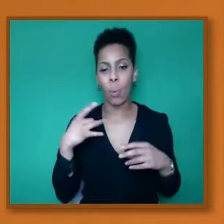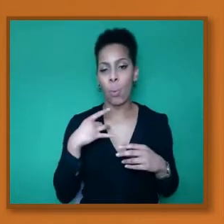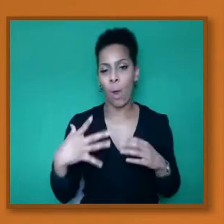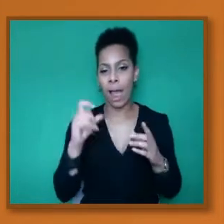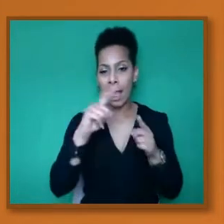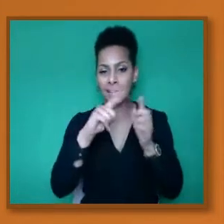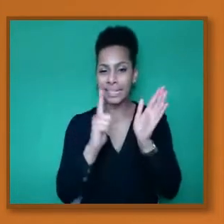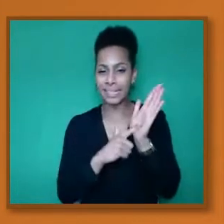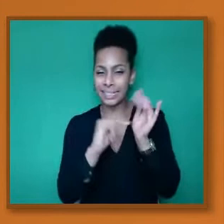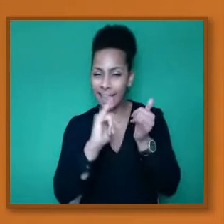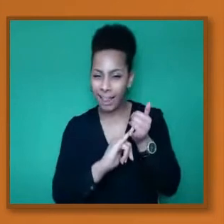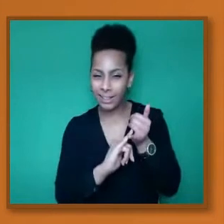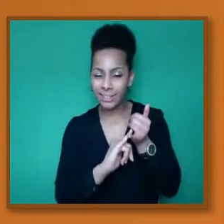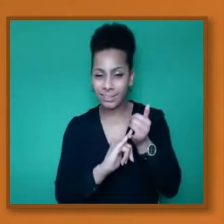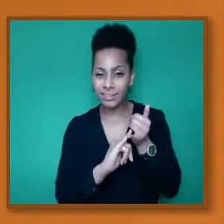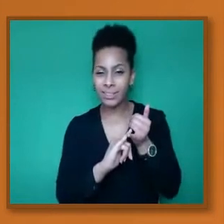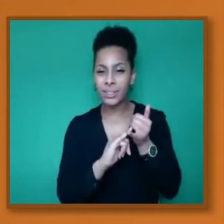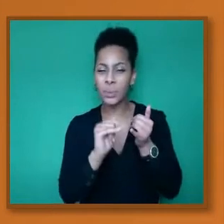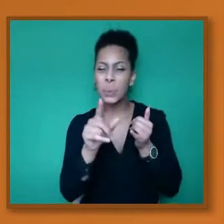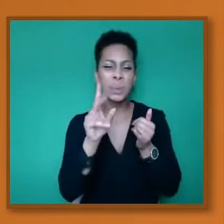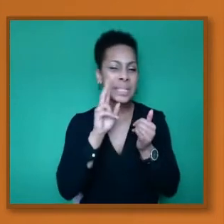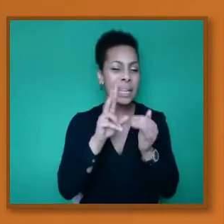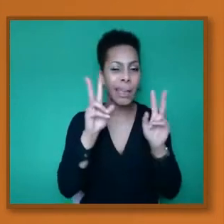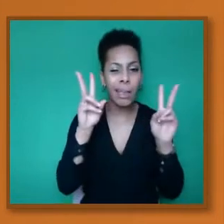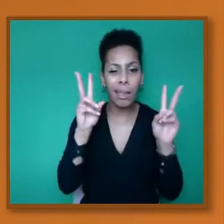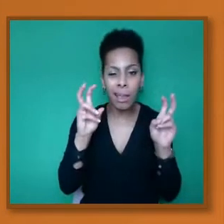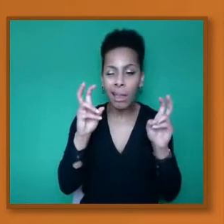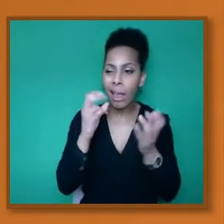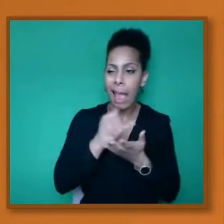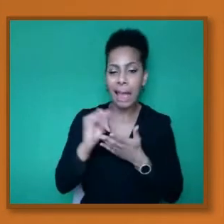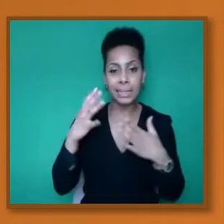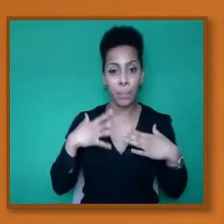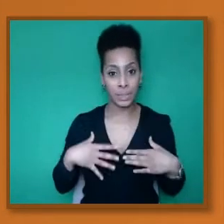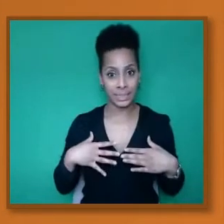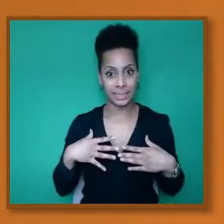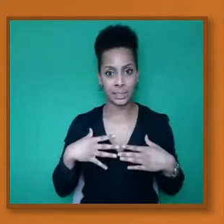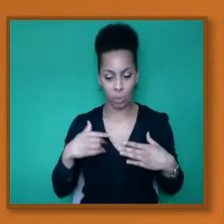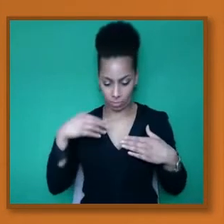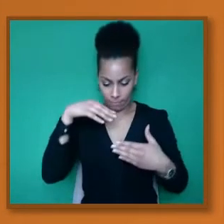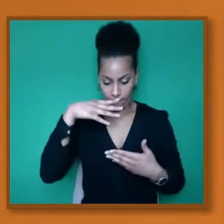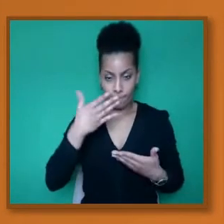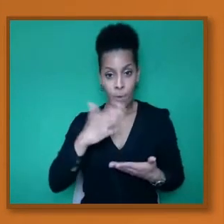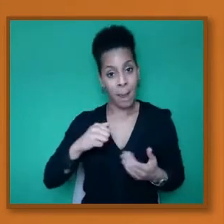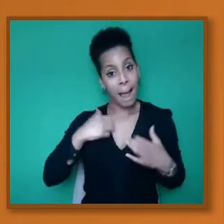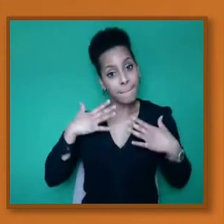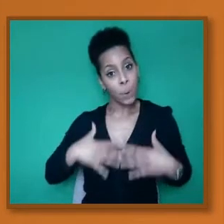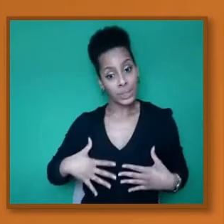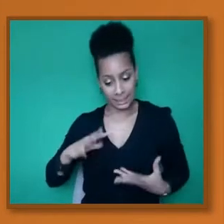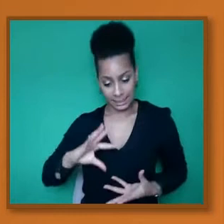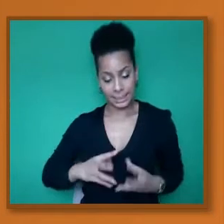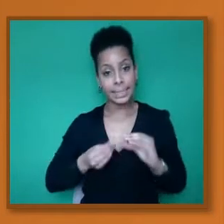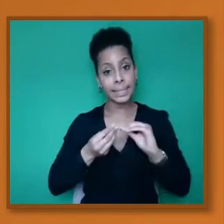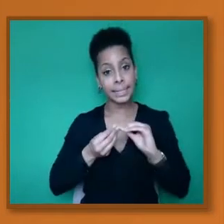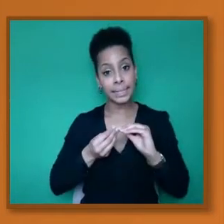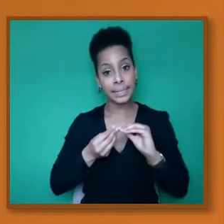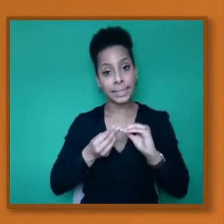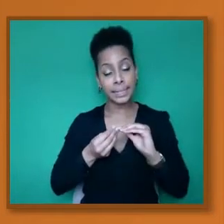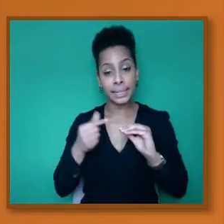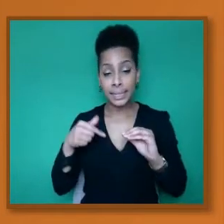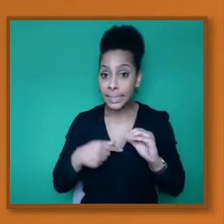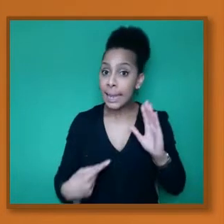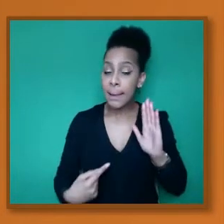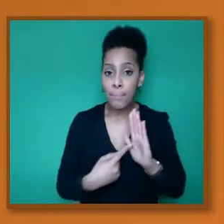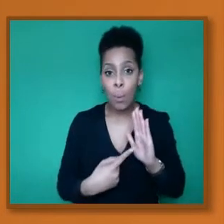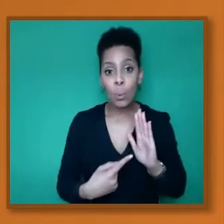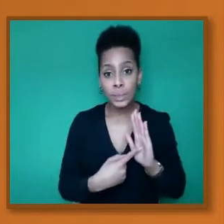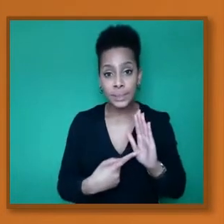we talked about antibodies. You know, soluble proteins that our body produces. And they are really important. So if I go to the next